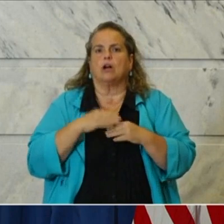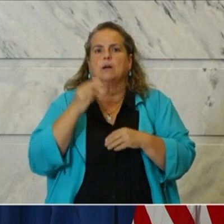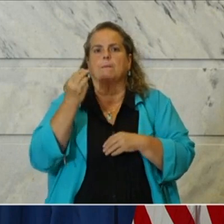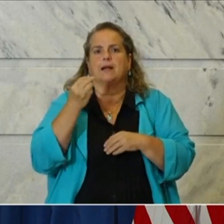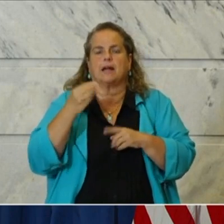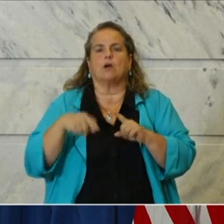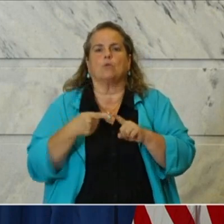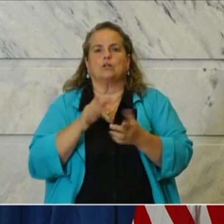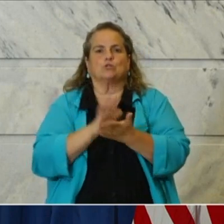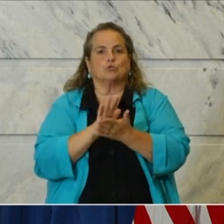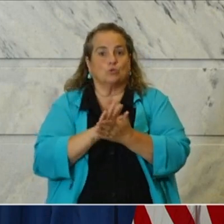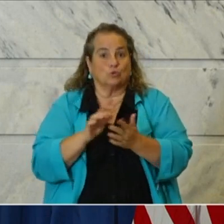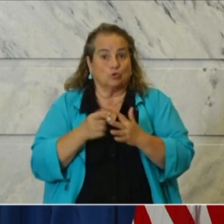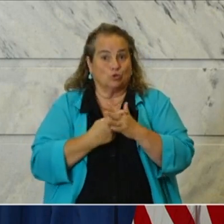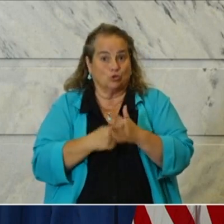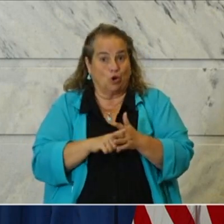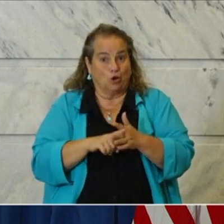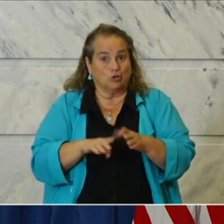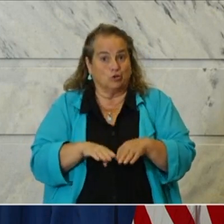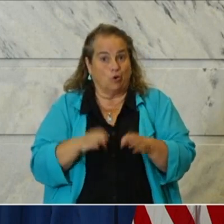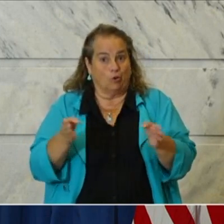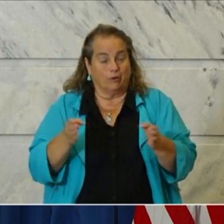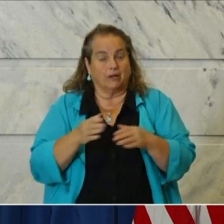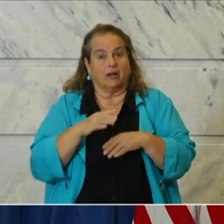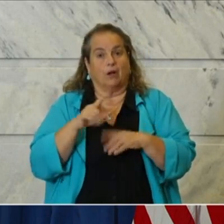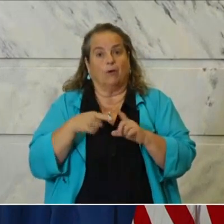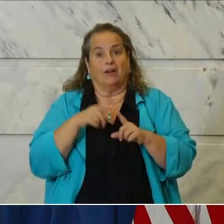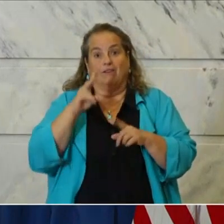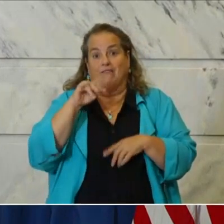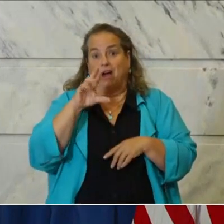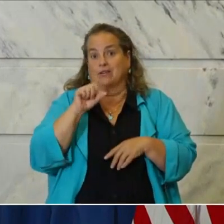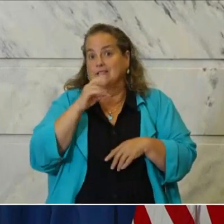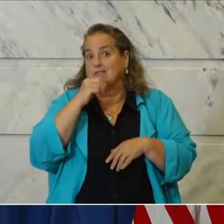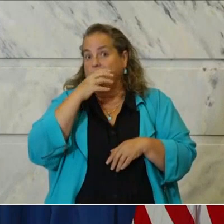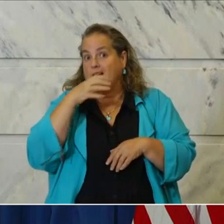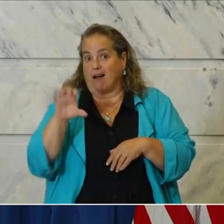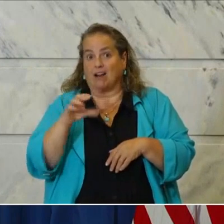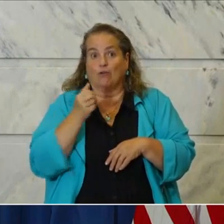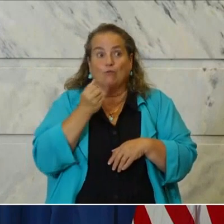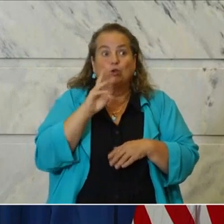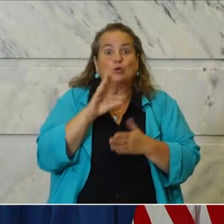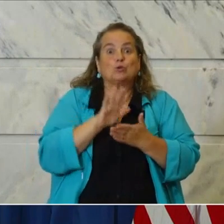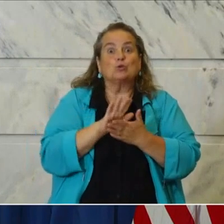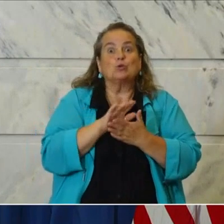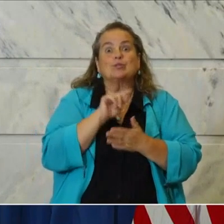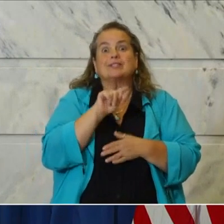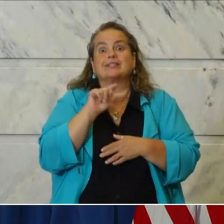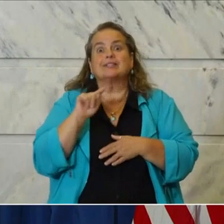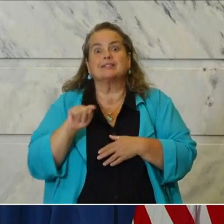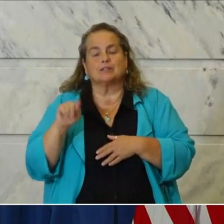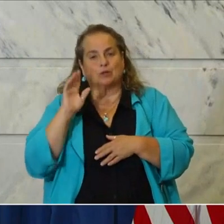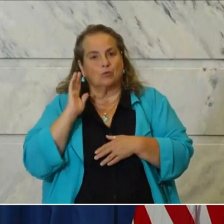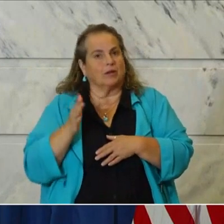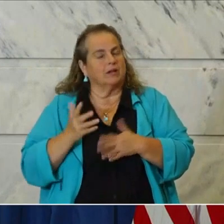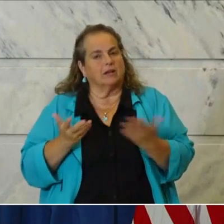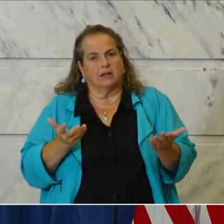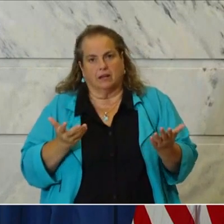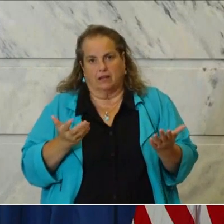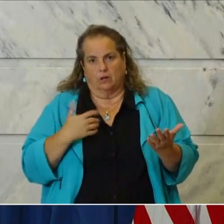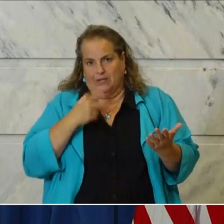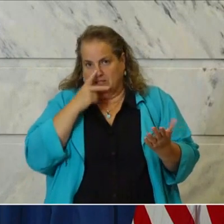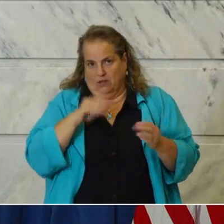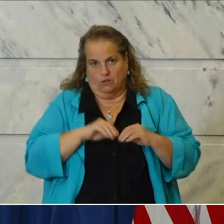time when this virus is so hot and we are seeing the spread that we are seeing